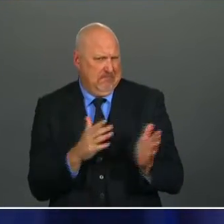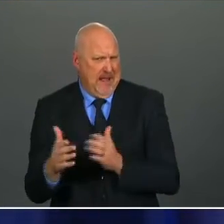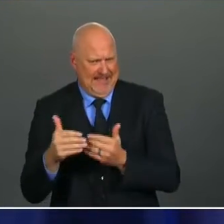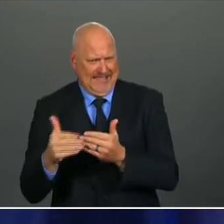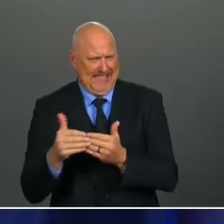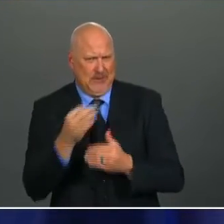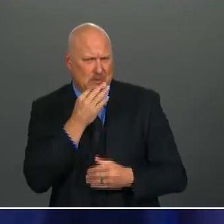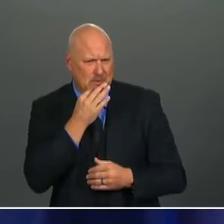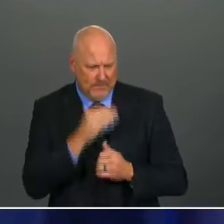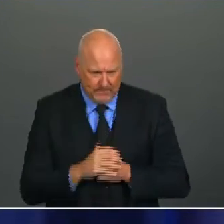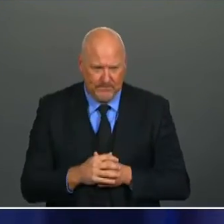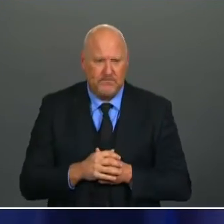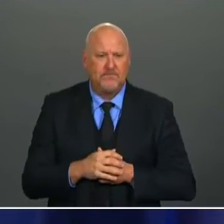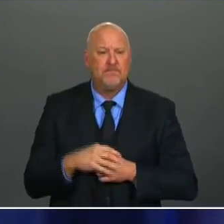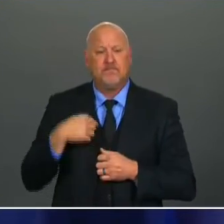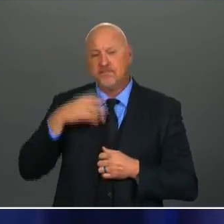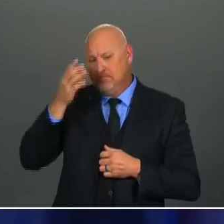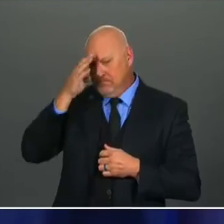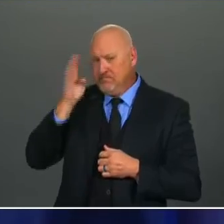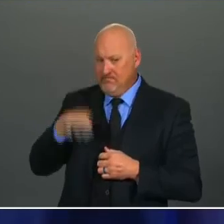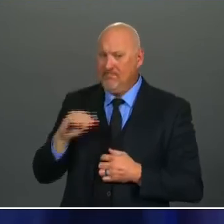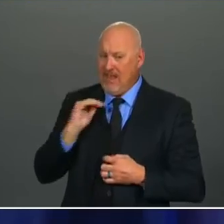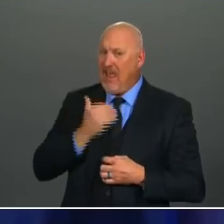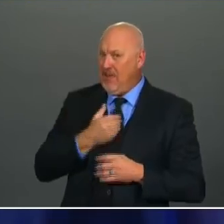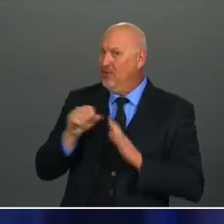and over who are fully vaccinated should consider getting a booster dose now.